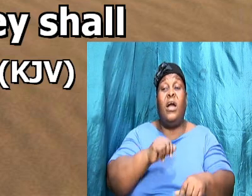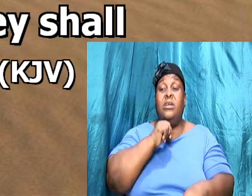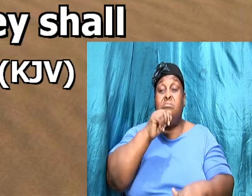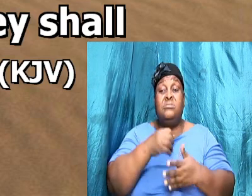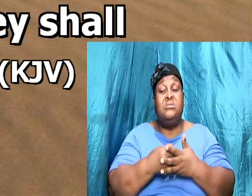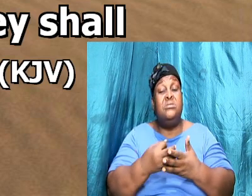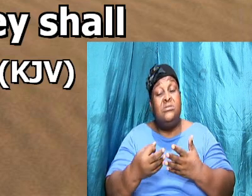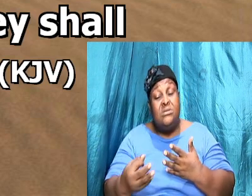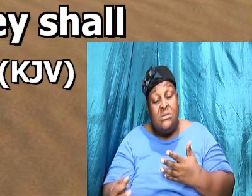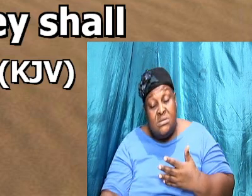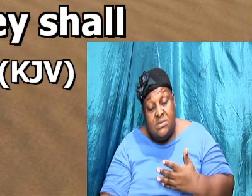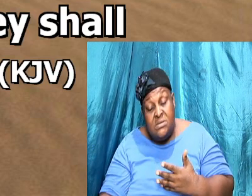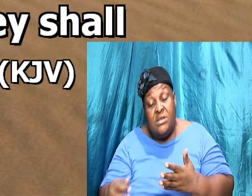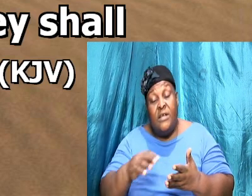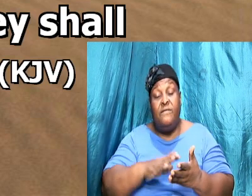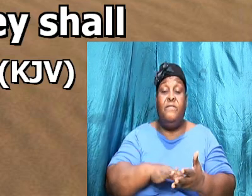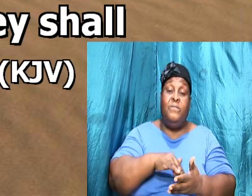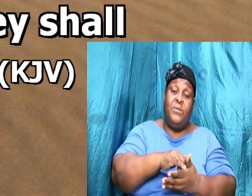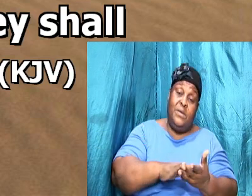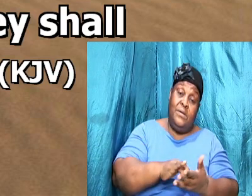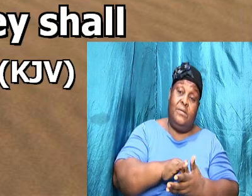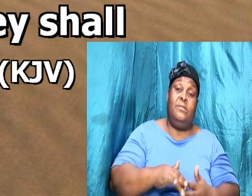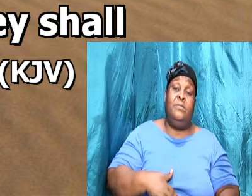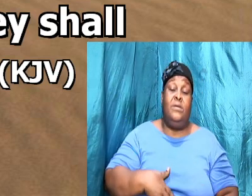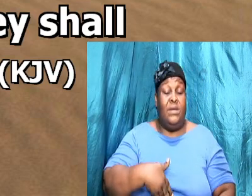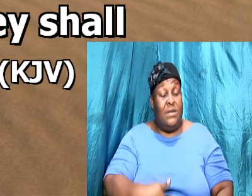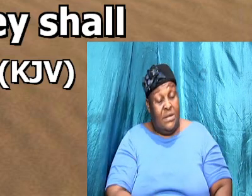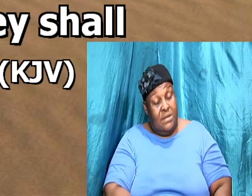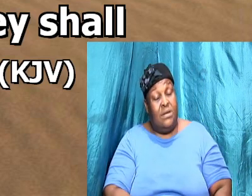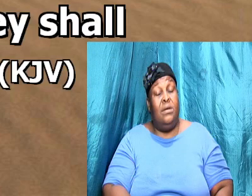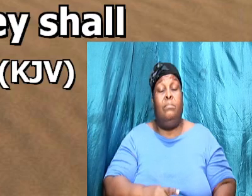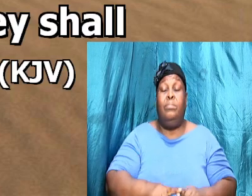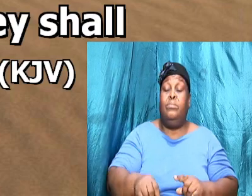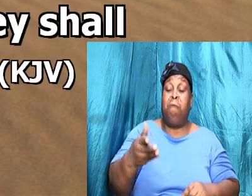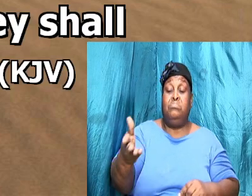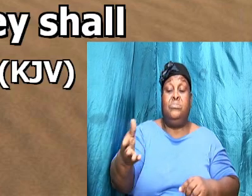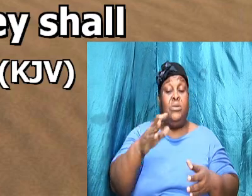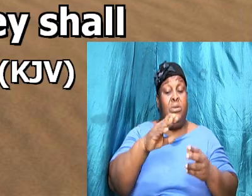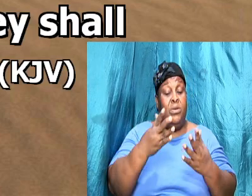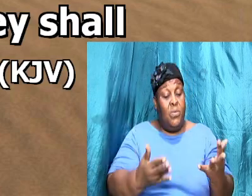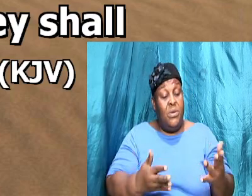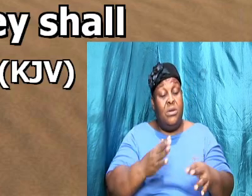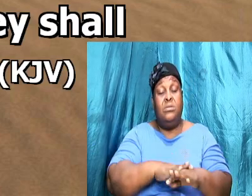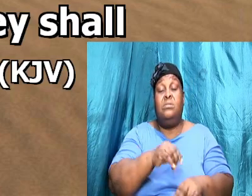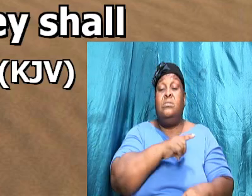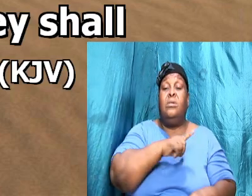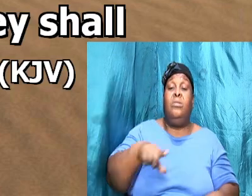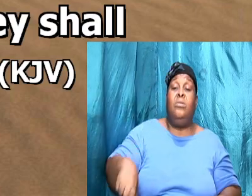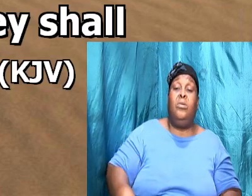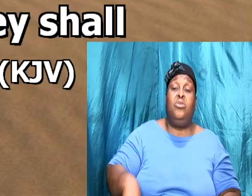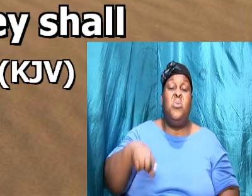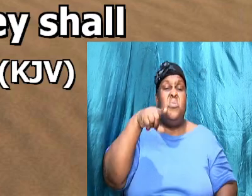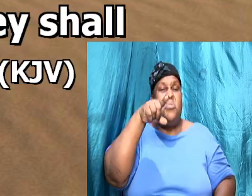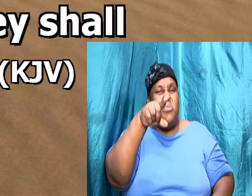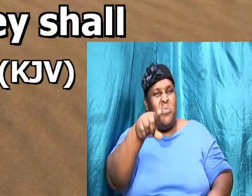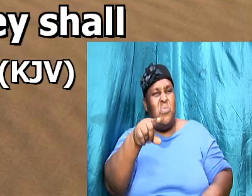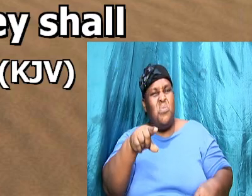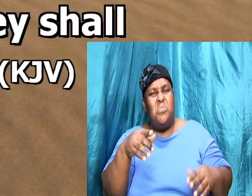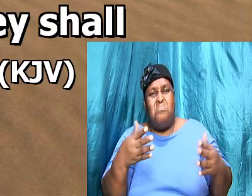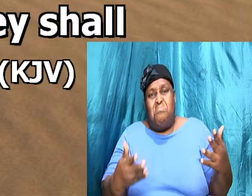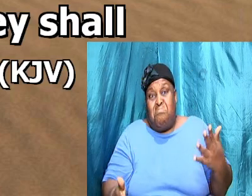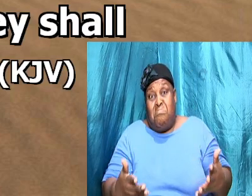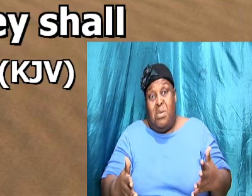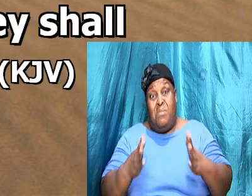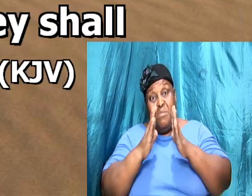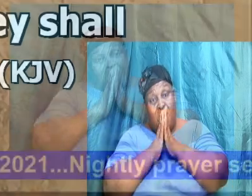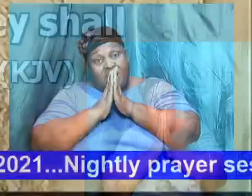and not faint. But they that wait upon the Lord. You might have been praying for some time